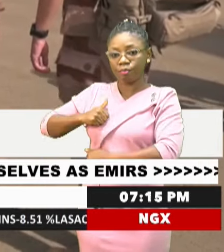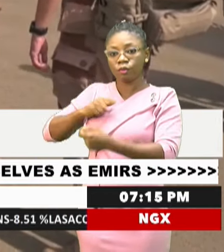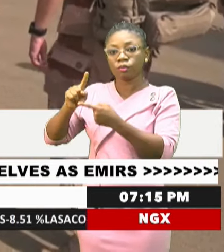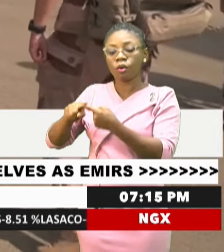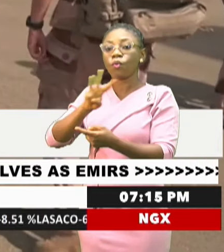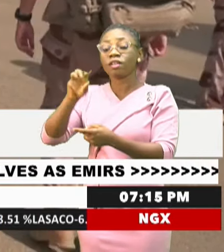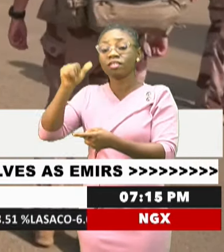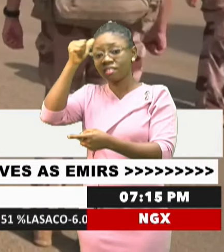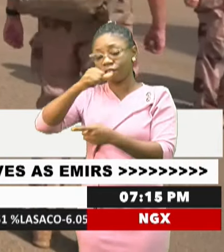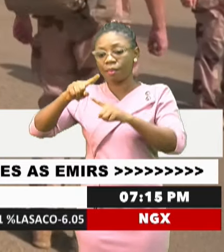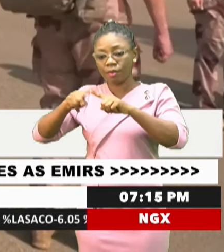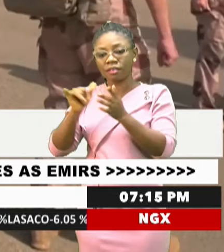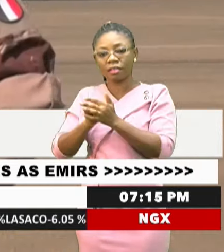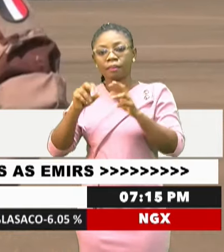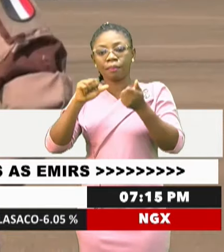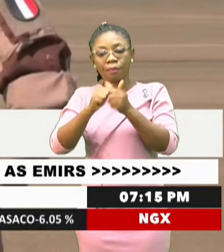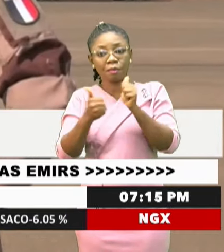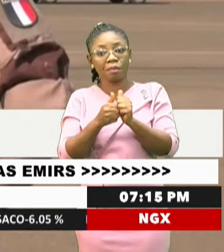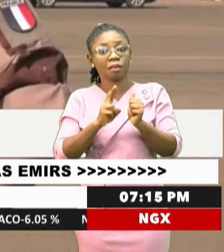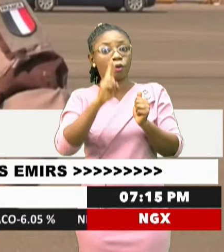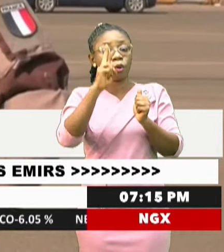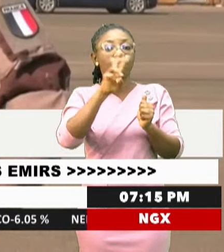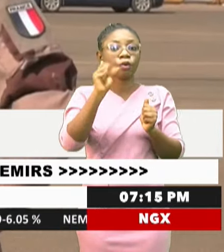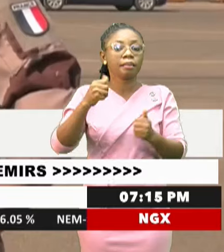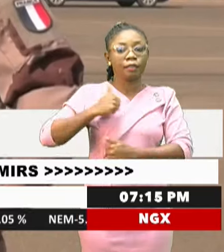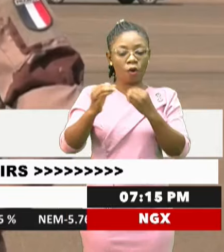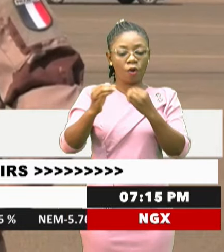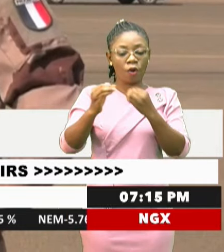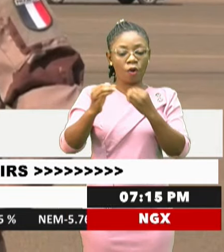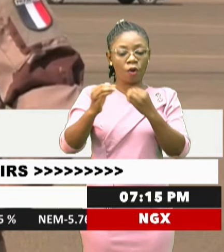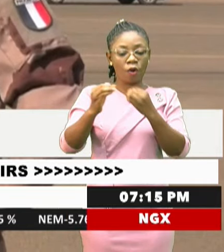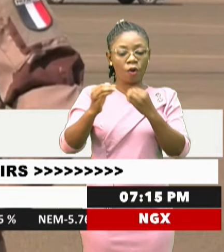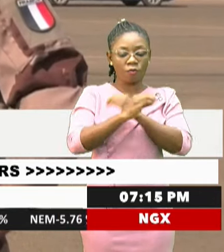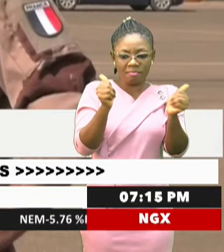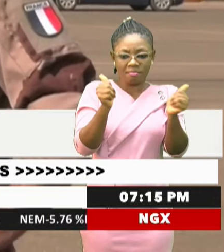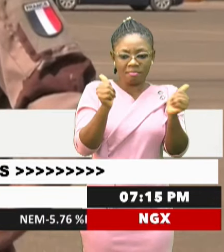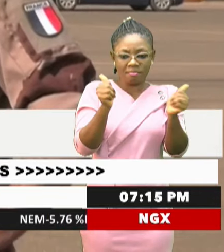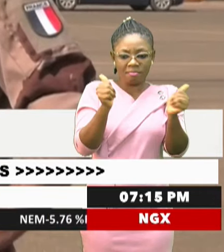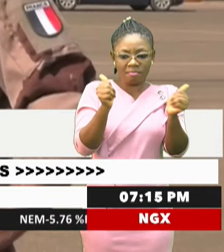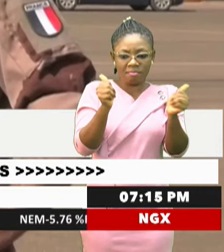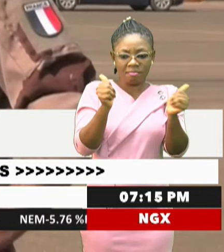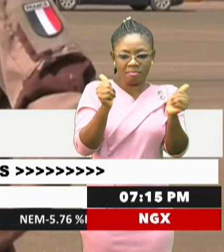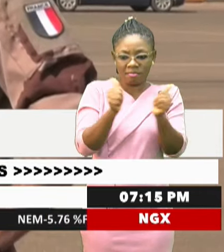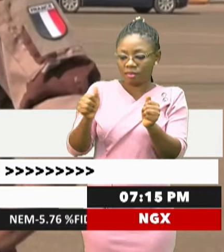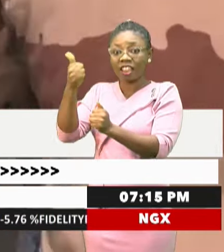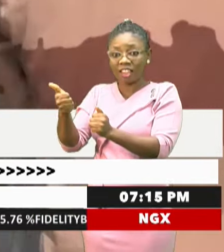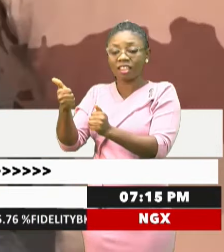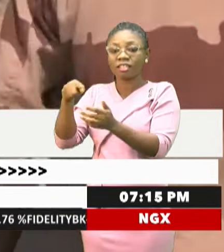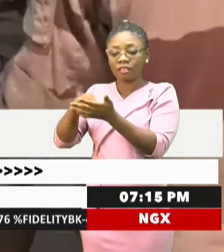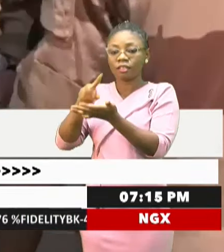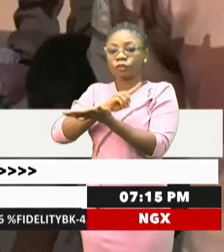key issues as a top U.S. military officer met with his counterpart this week at a Chiefs of Defence conference.